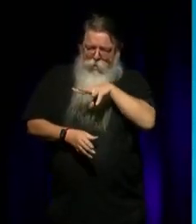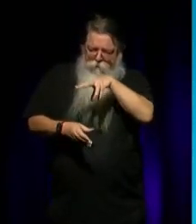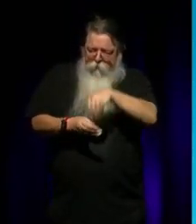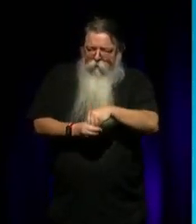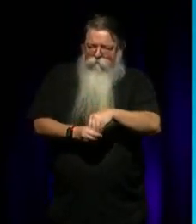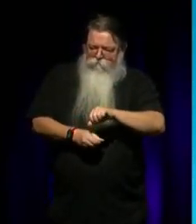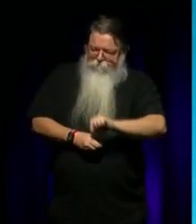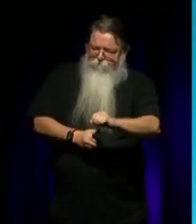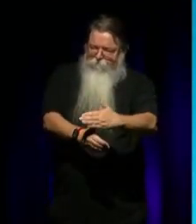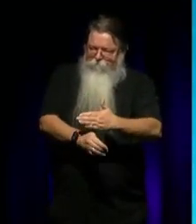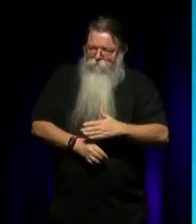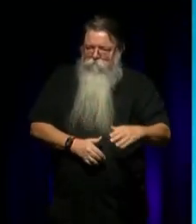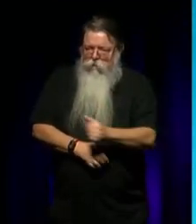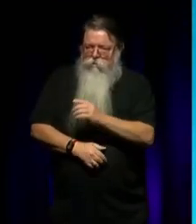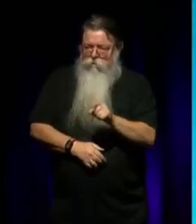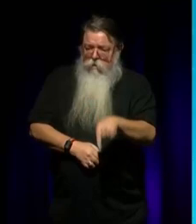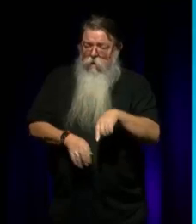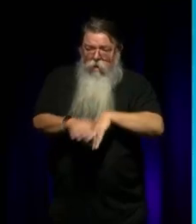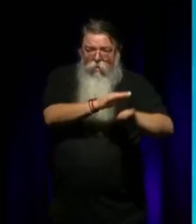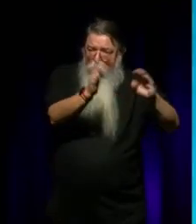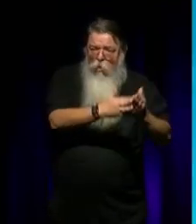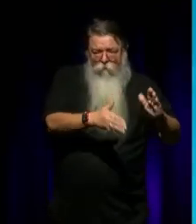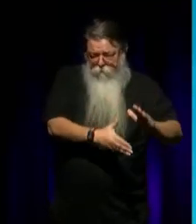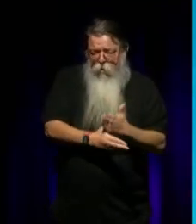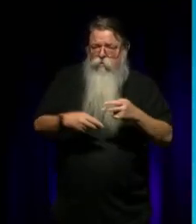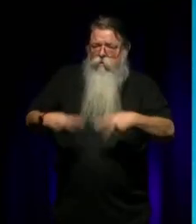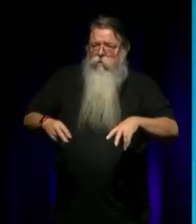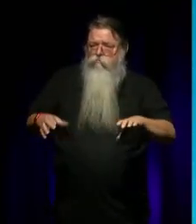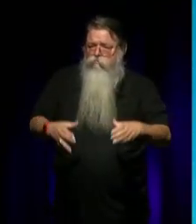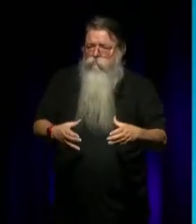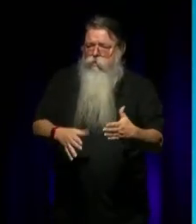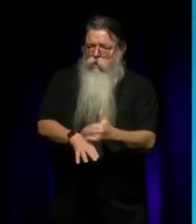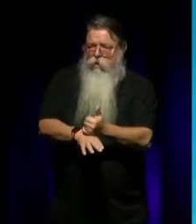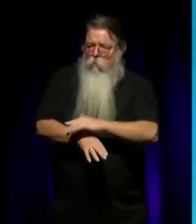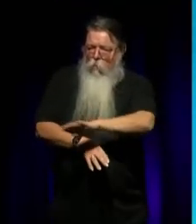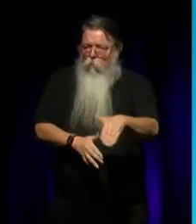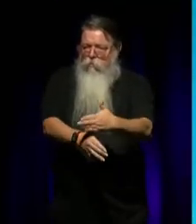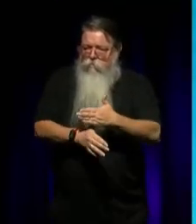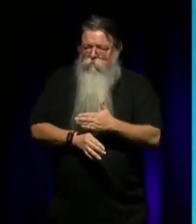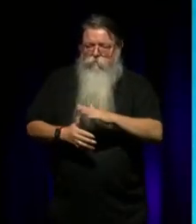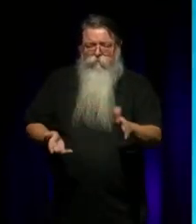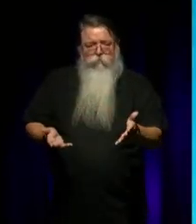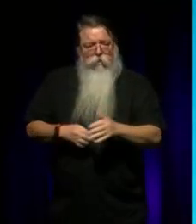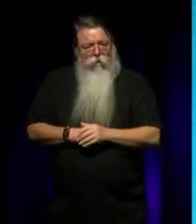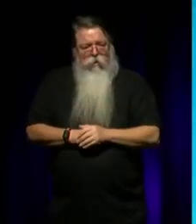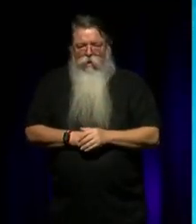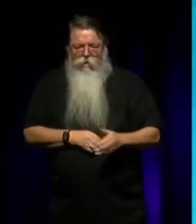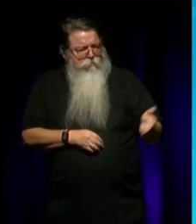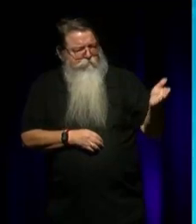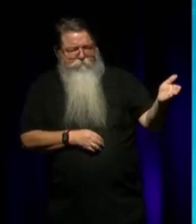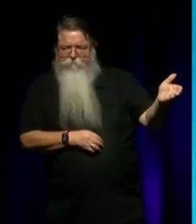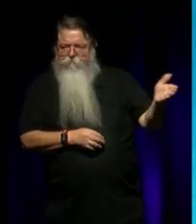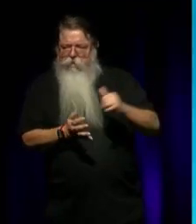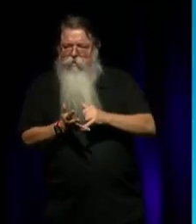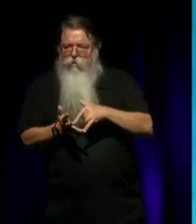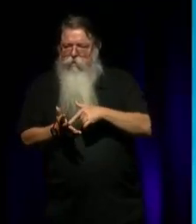arts and culture in Australia and internationally. Closer to his home, Stephen is a new knuckle Manaljali man